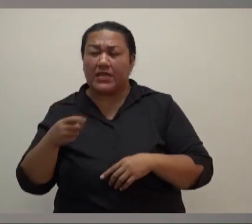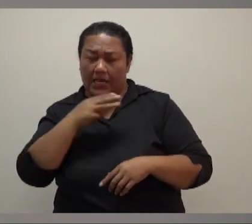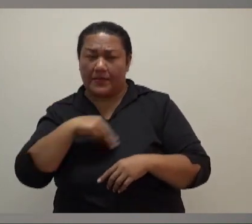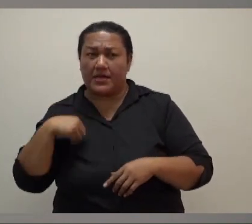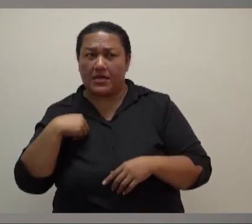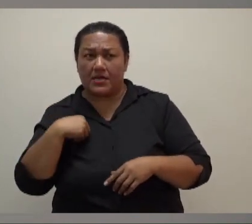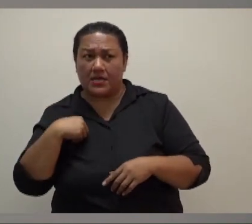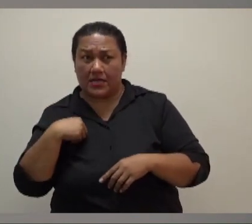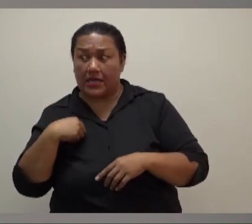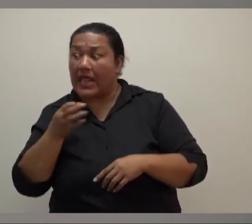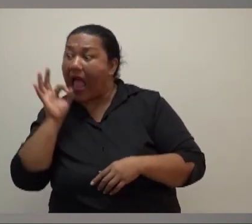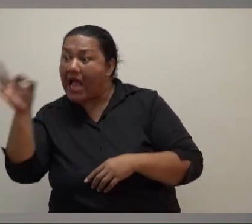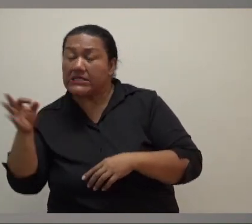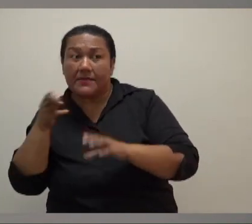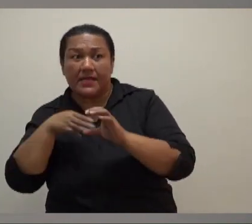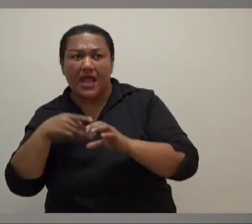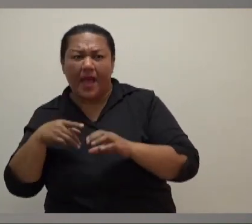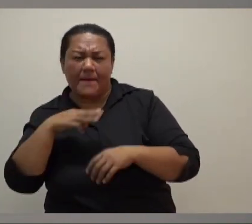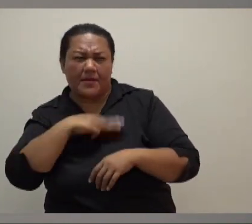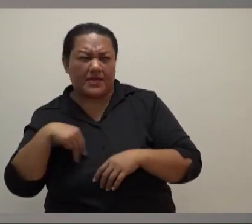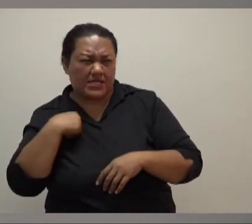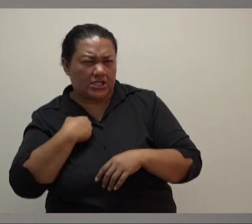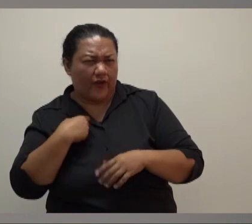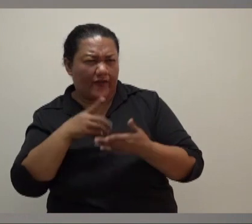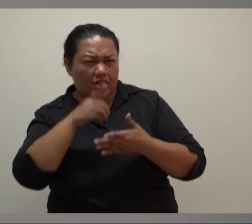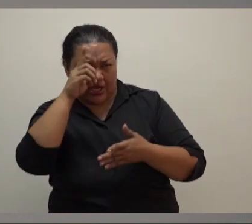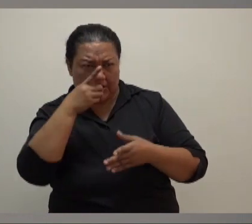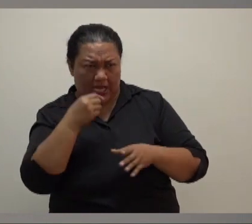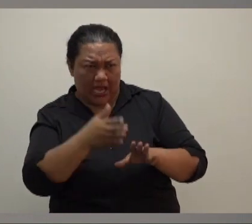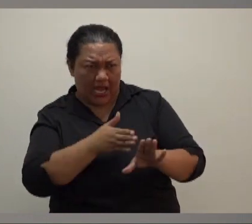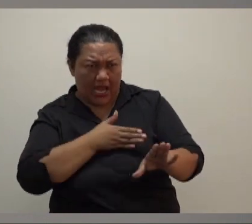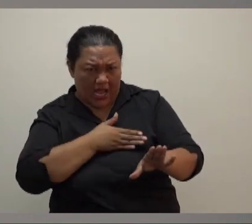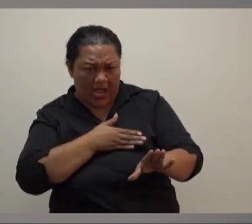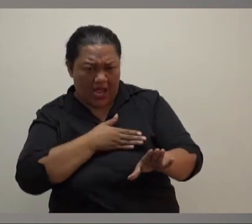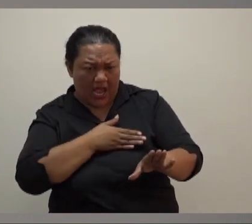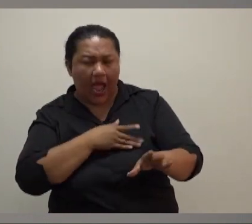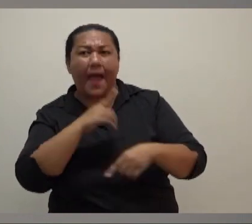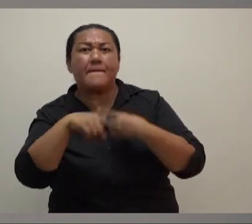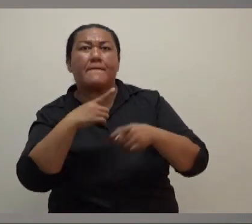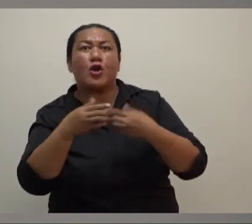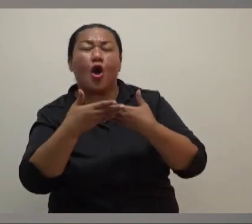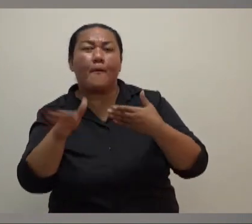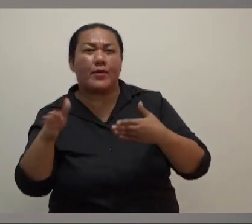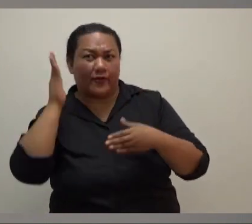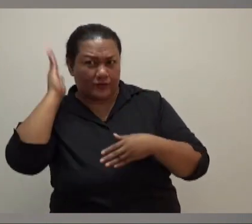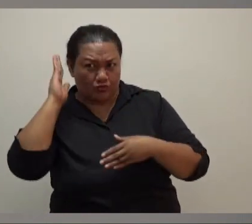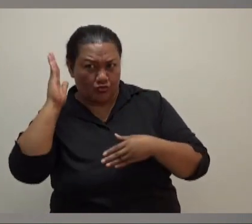can maybe delay the reopening of schools, maybe just